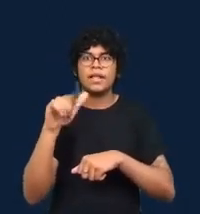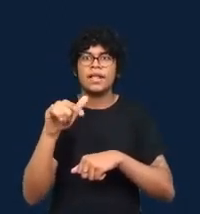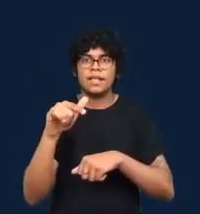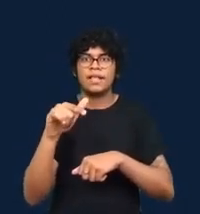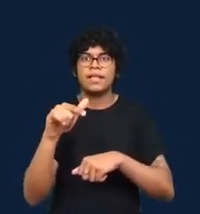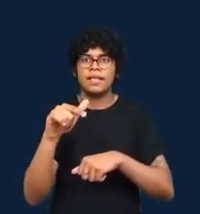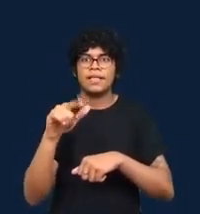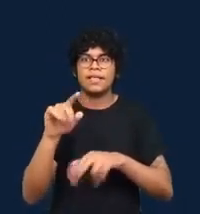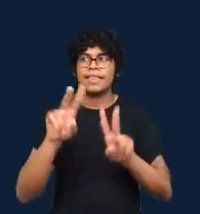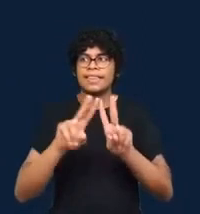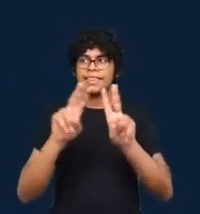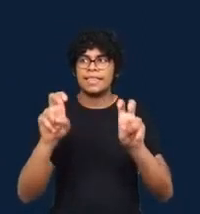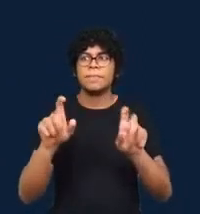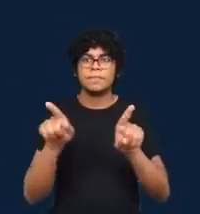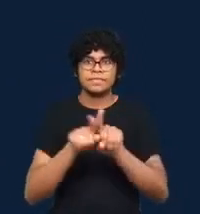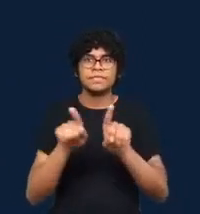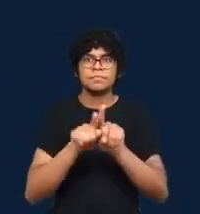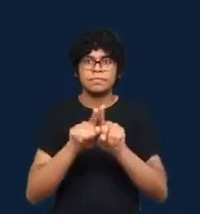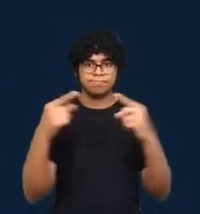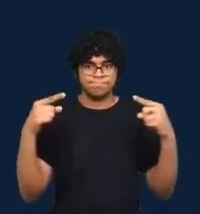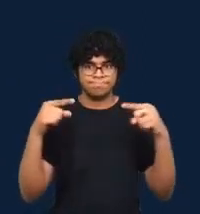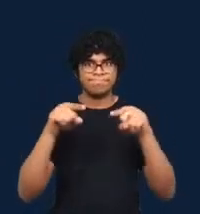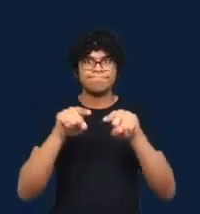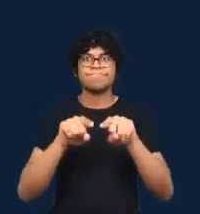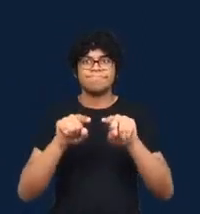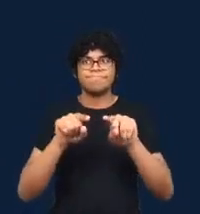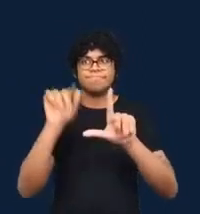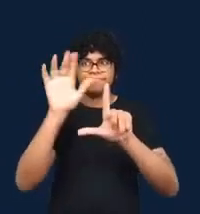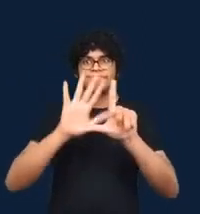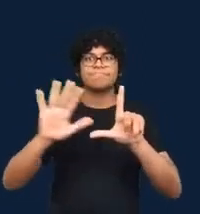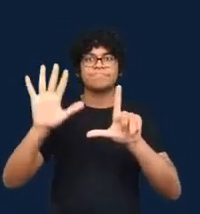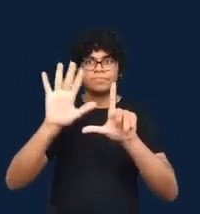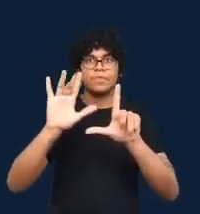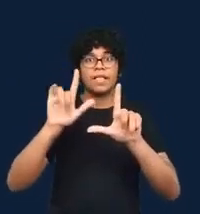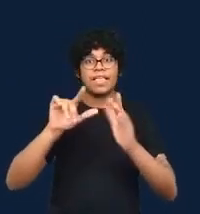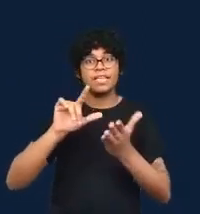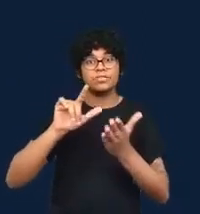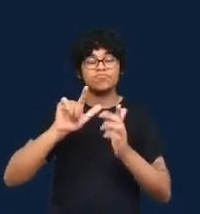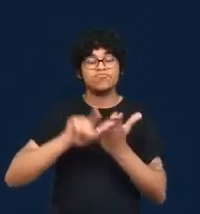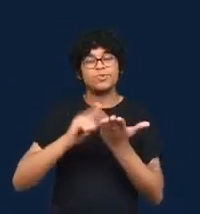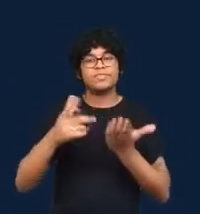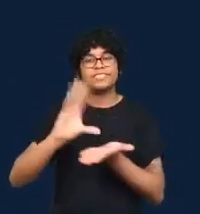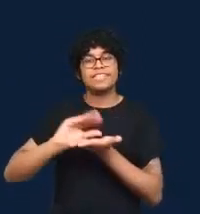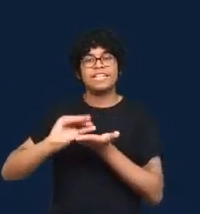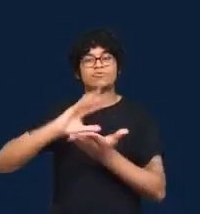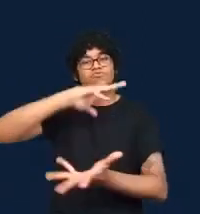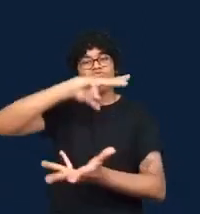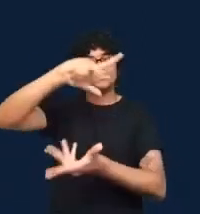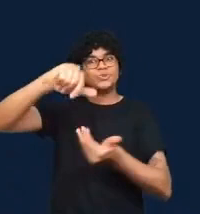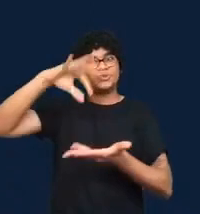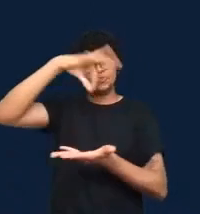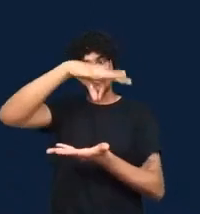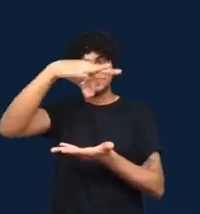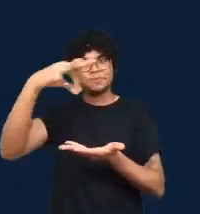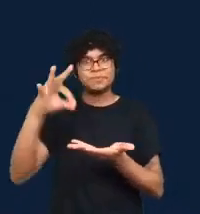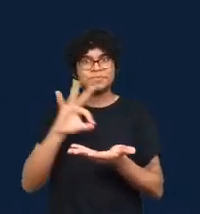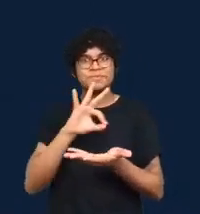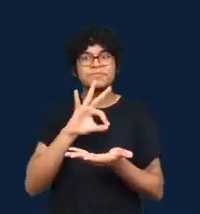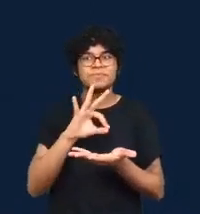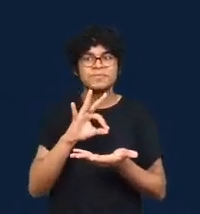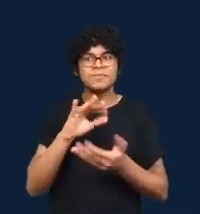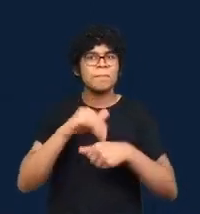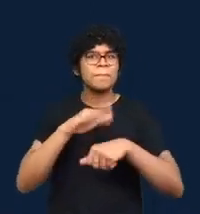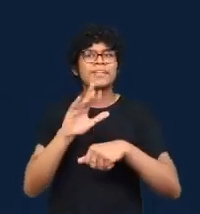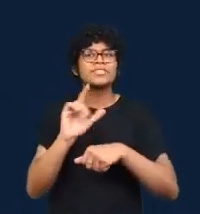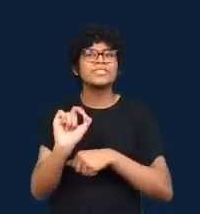and the intentions of its organizers. So what else enters the picture when we listen to a diversity